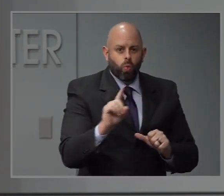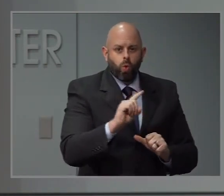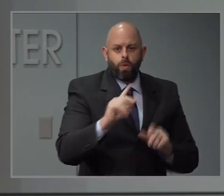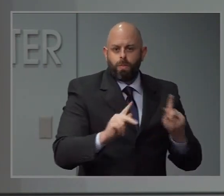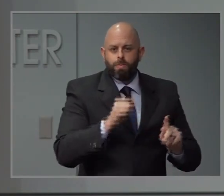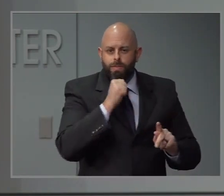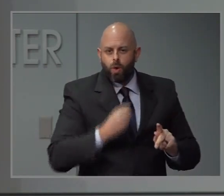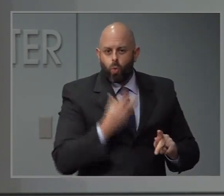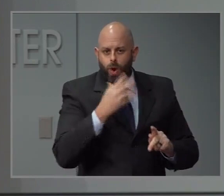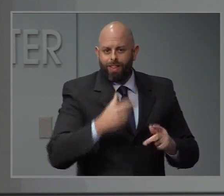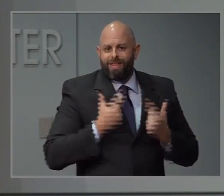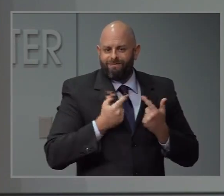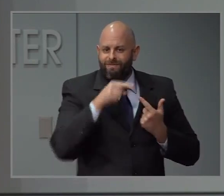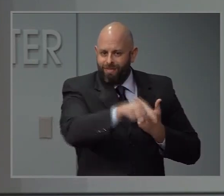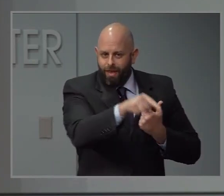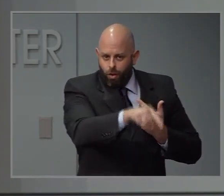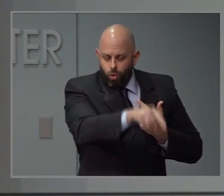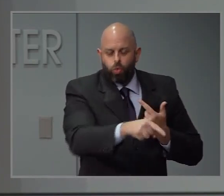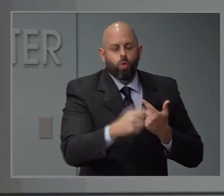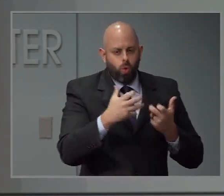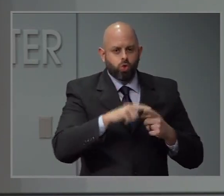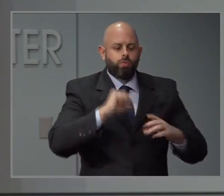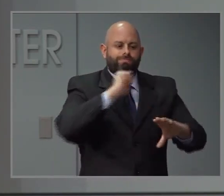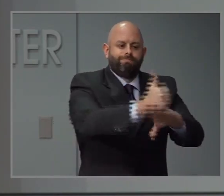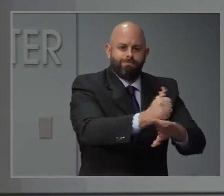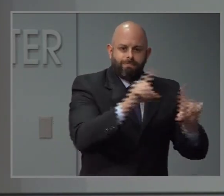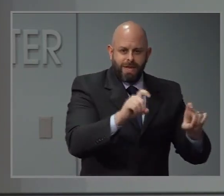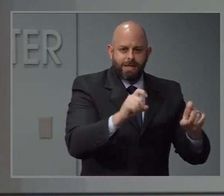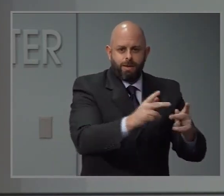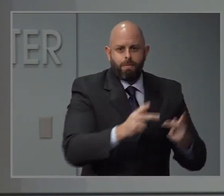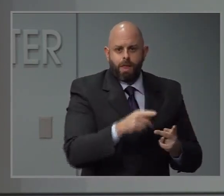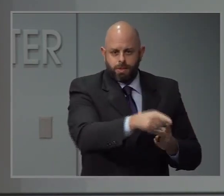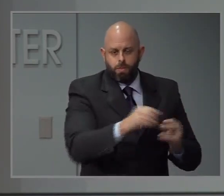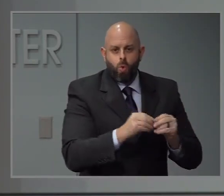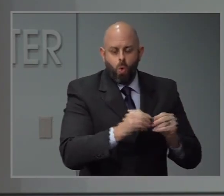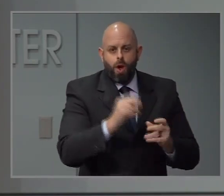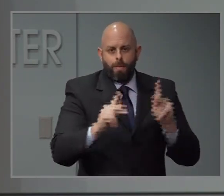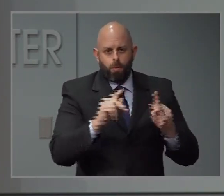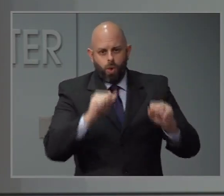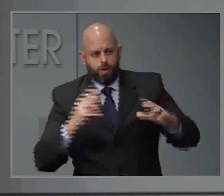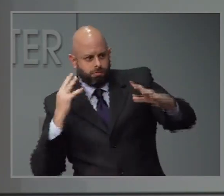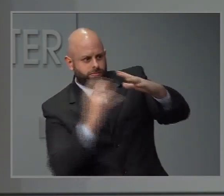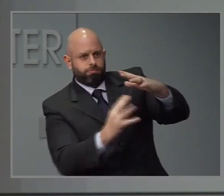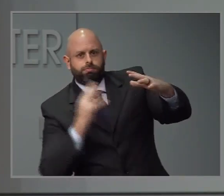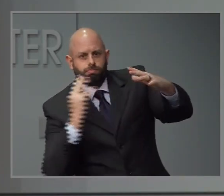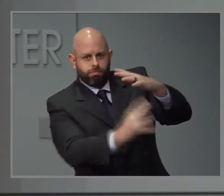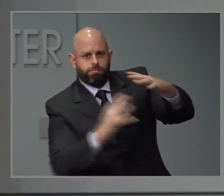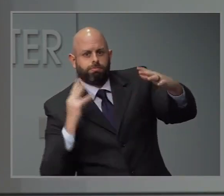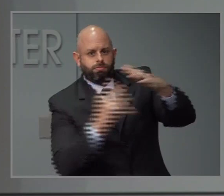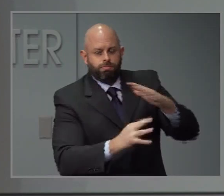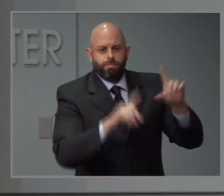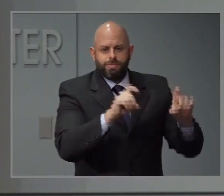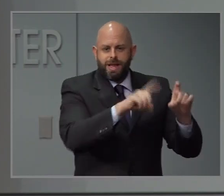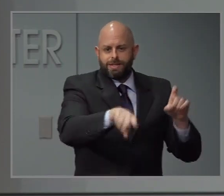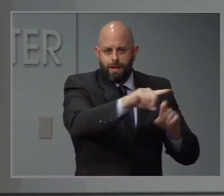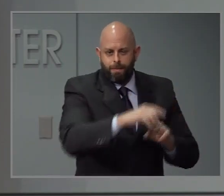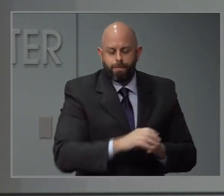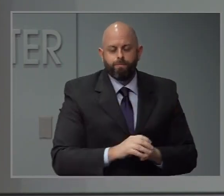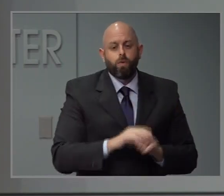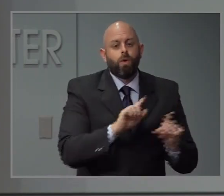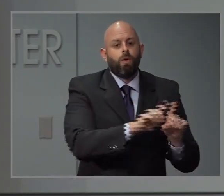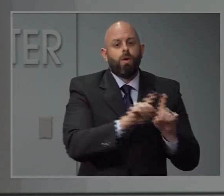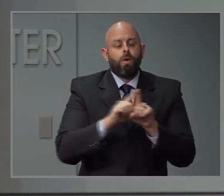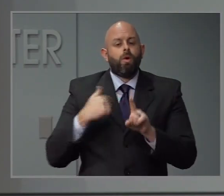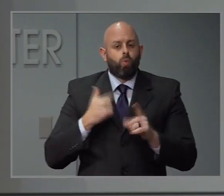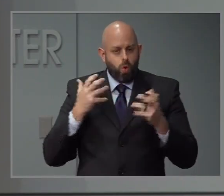particular this week. And on the reopening guidance, yes, we have said that, you know, we all want to start to think about